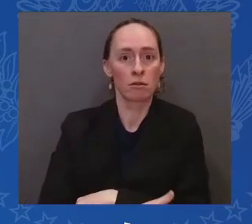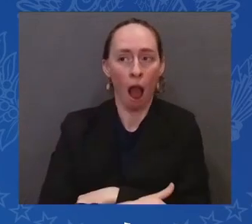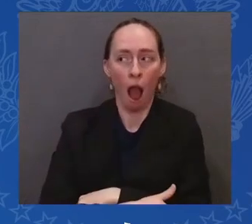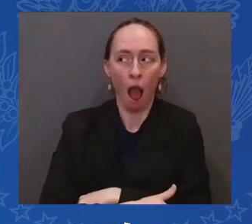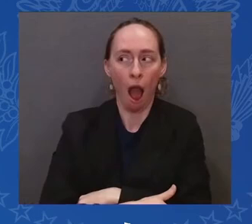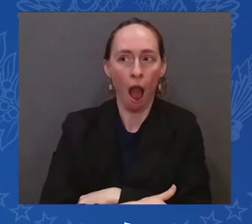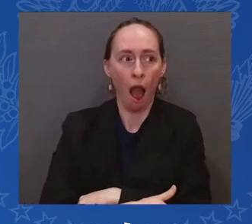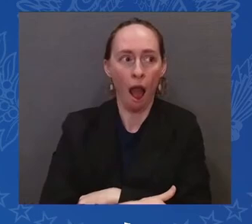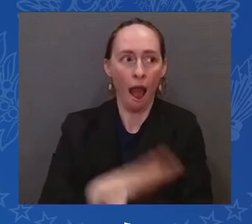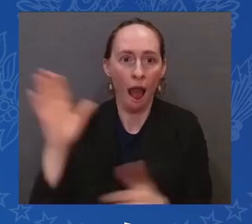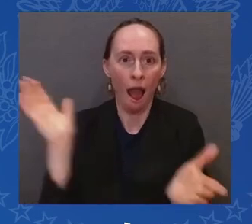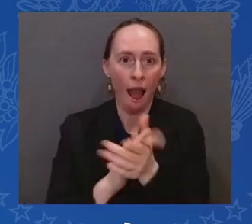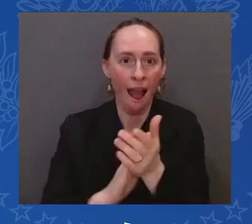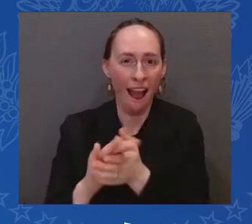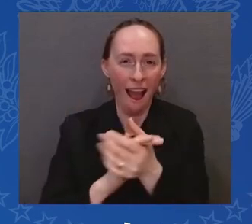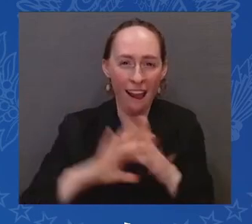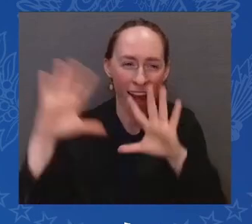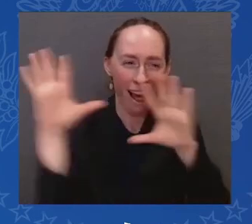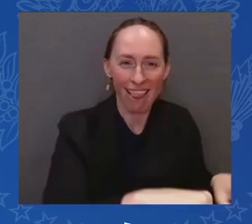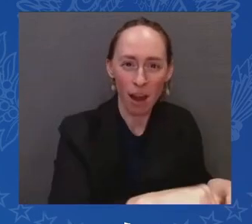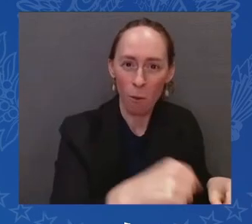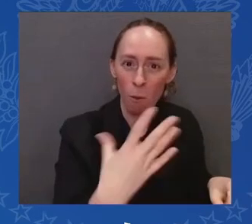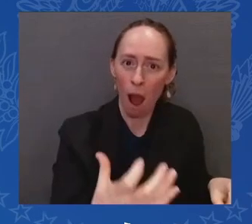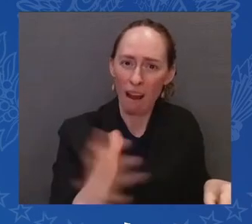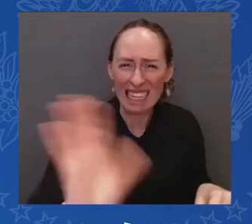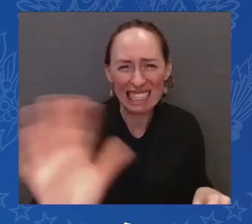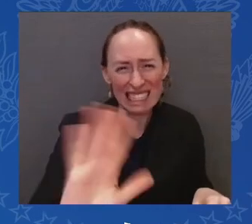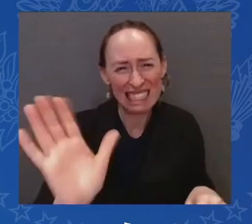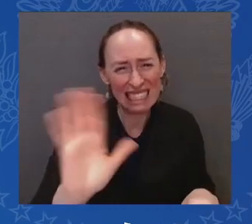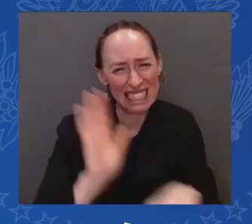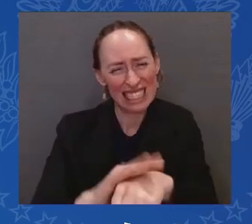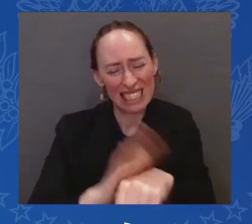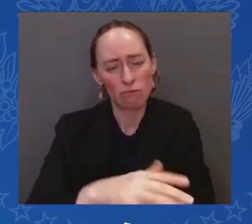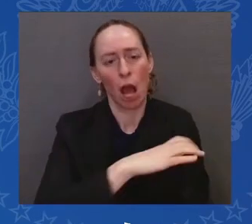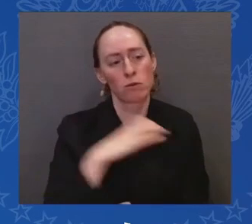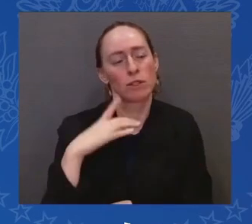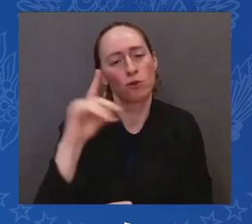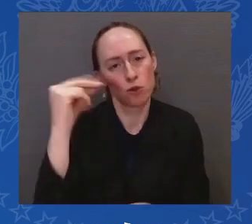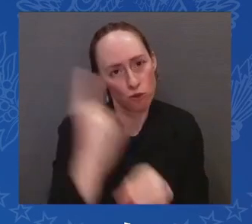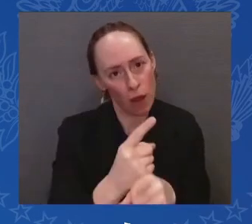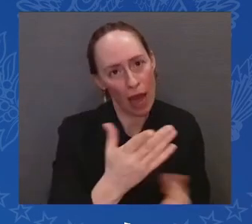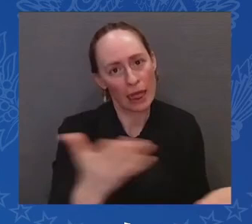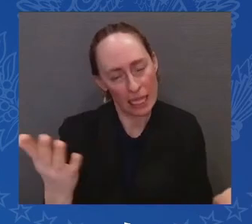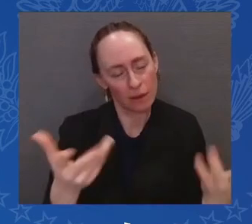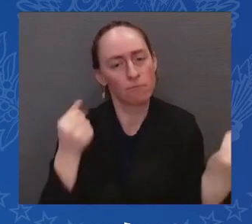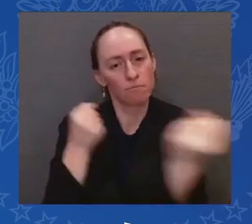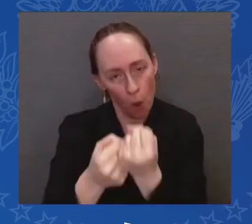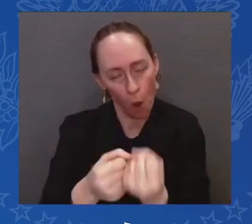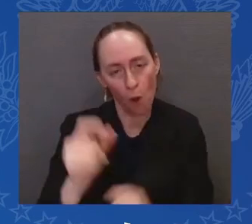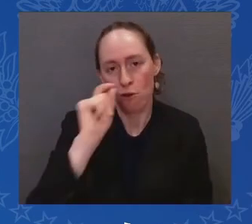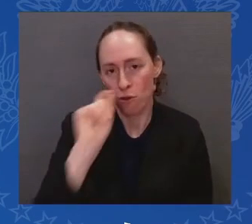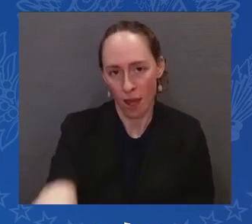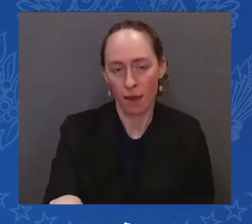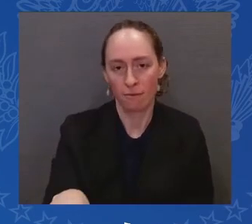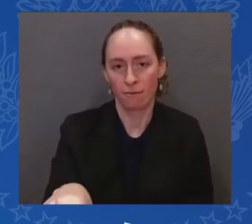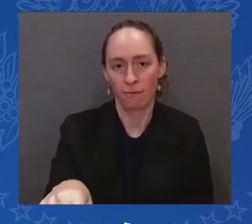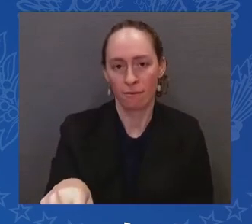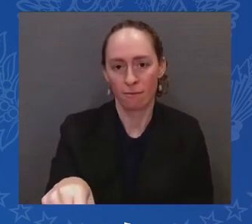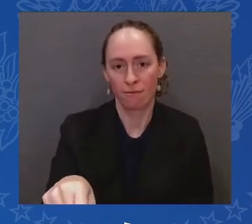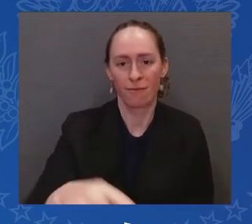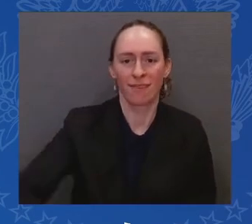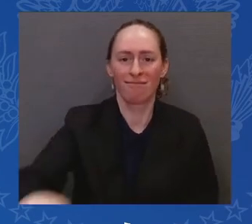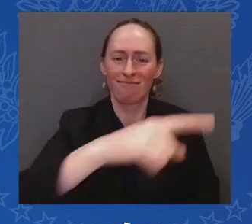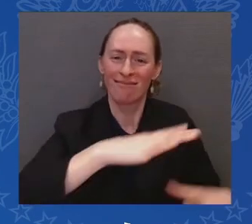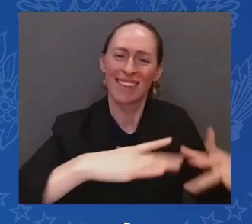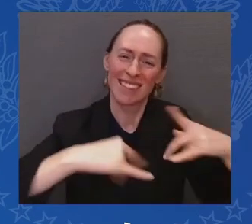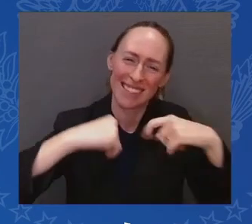to stand with the people of Ukraine, stand against the tyranny of Putin, stand for freedom, literally stand for